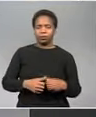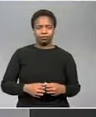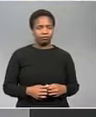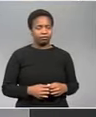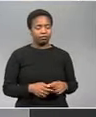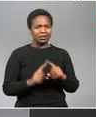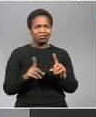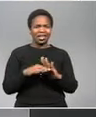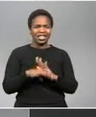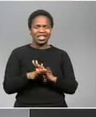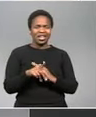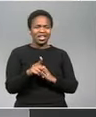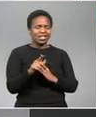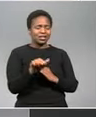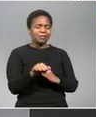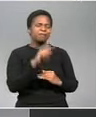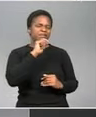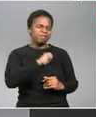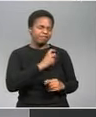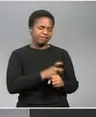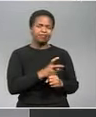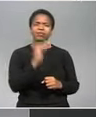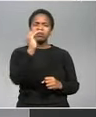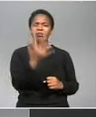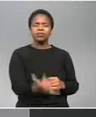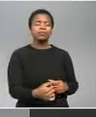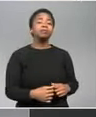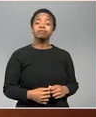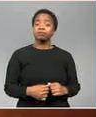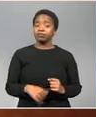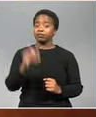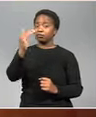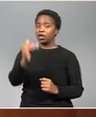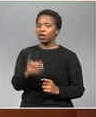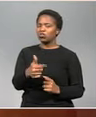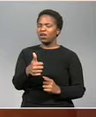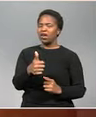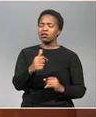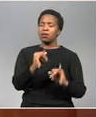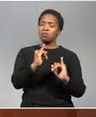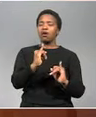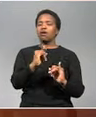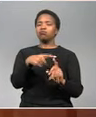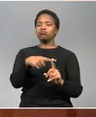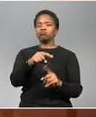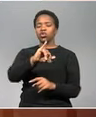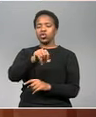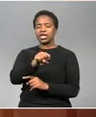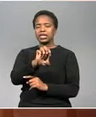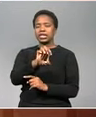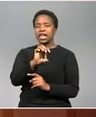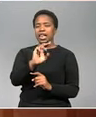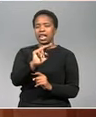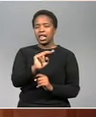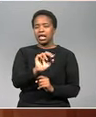platinum price is depressed at the moment it is depressed yeah the markets today markets not so depressed today so the jsc closed a little lower